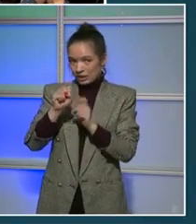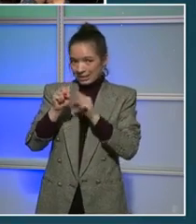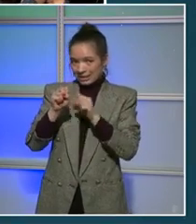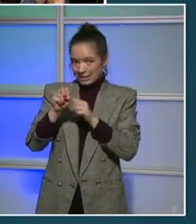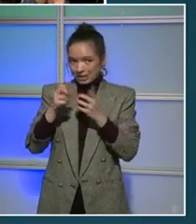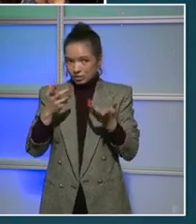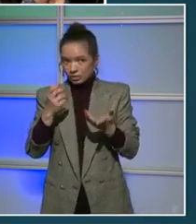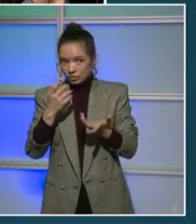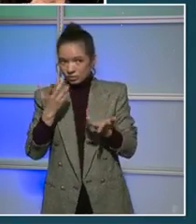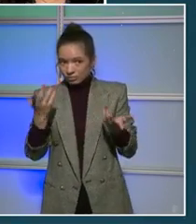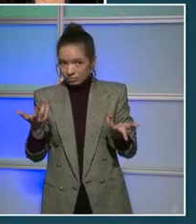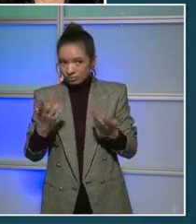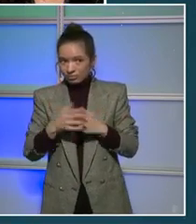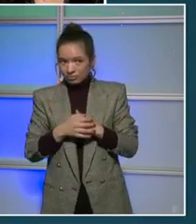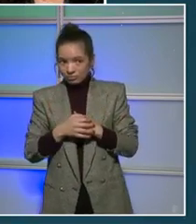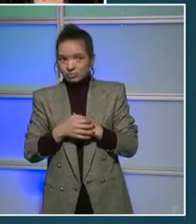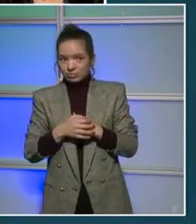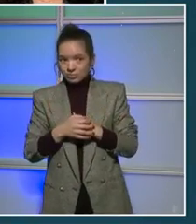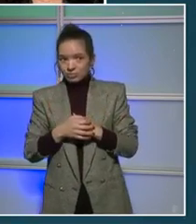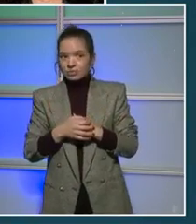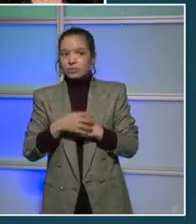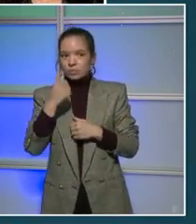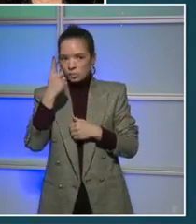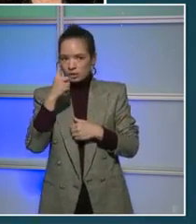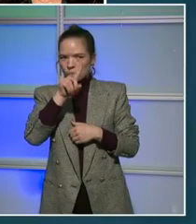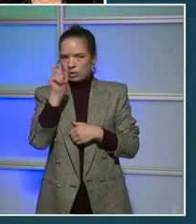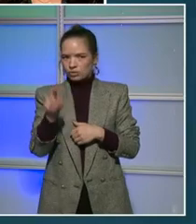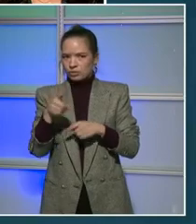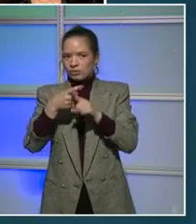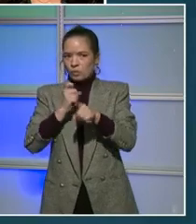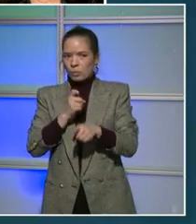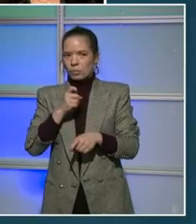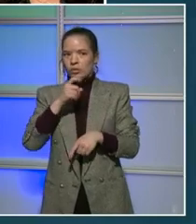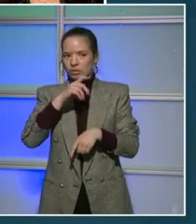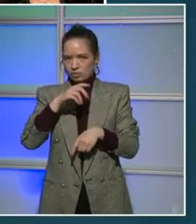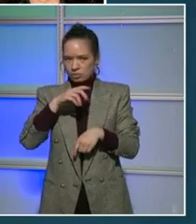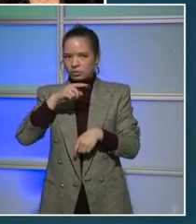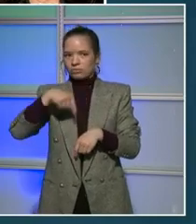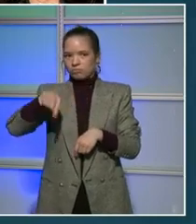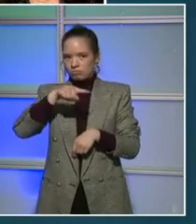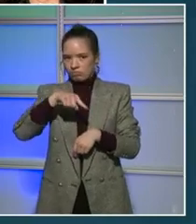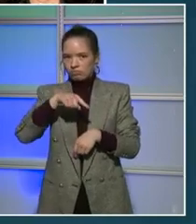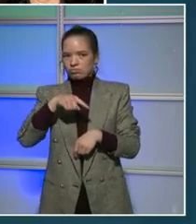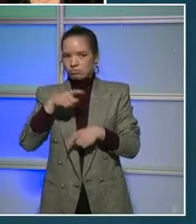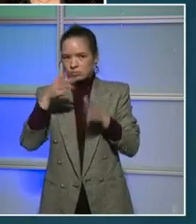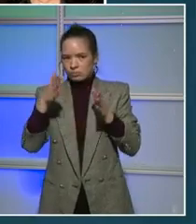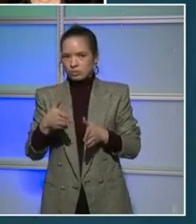Mayor Bowser, we have a question from Principal Reed of Barnard Elementary School.